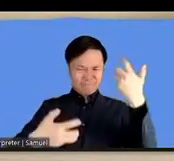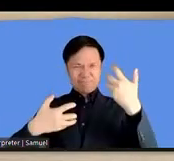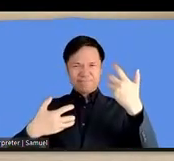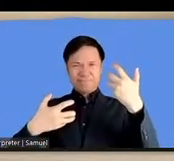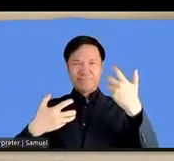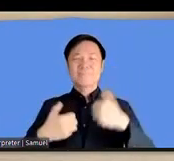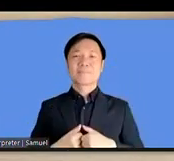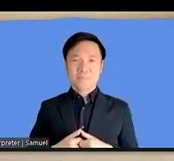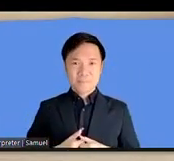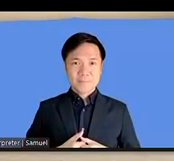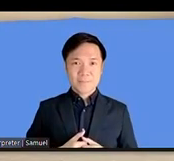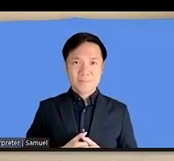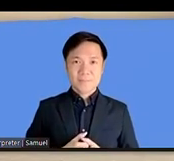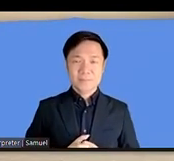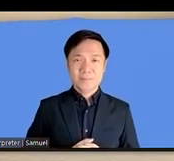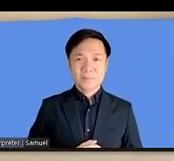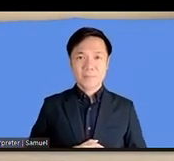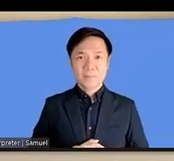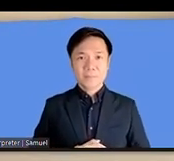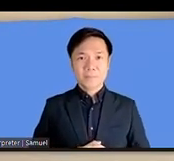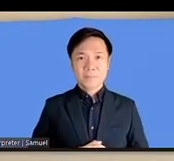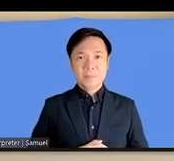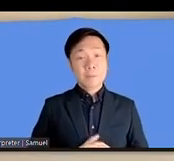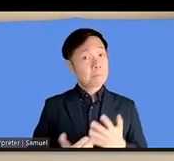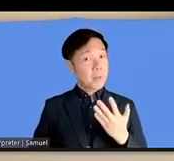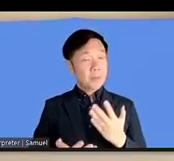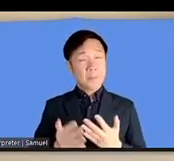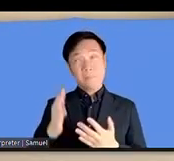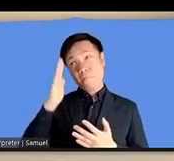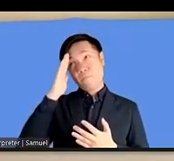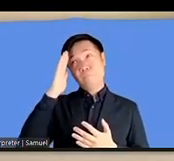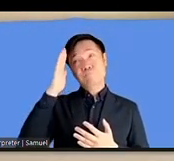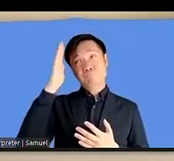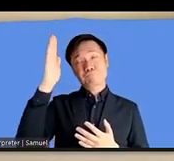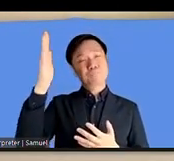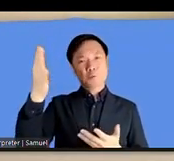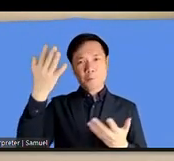it's still going to take time to reach there